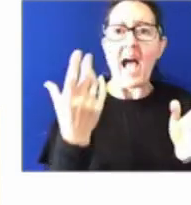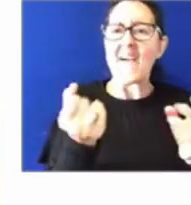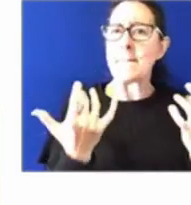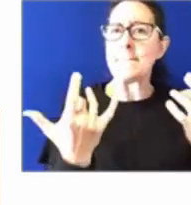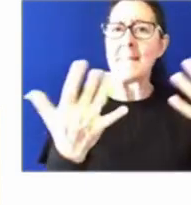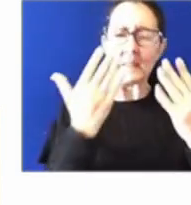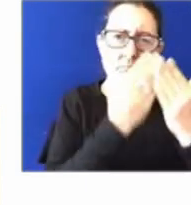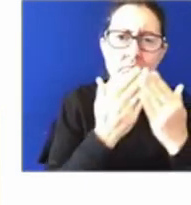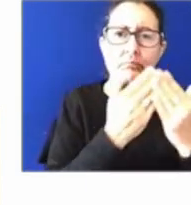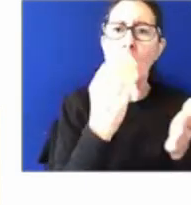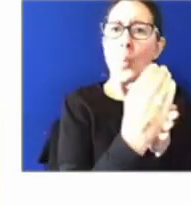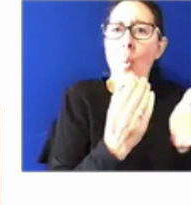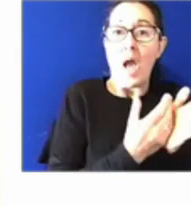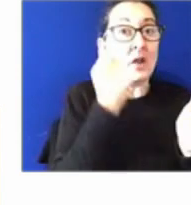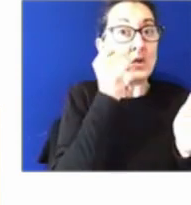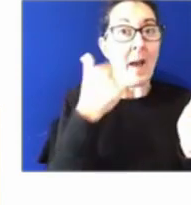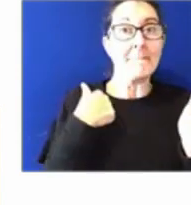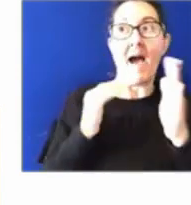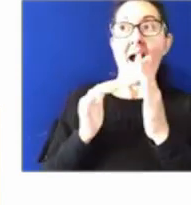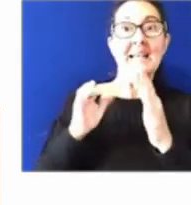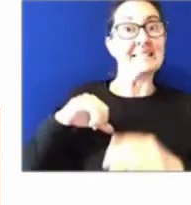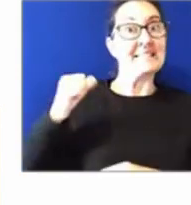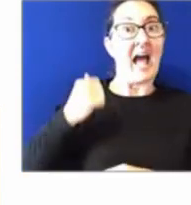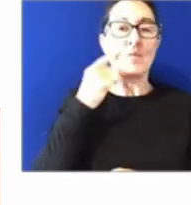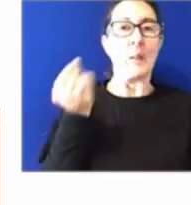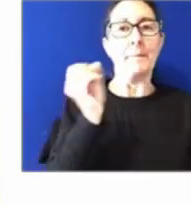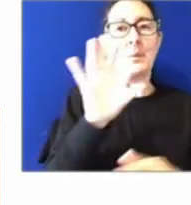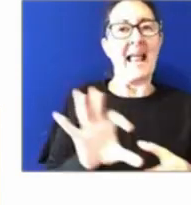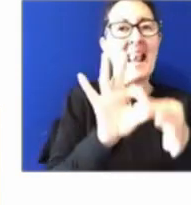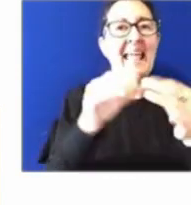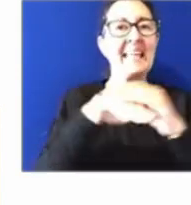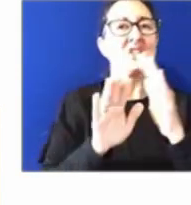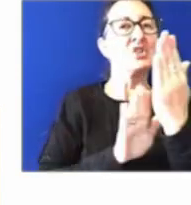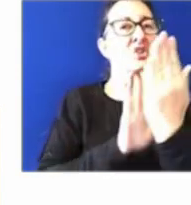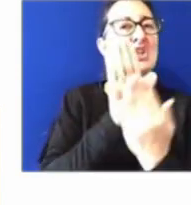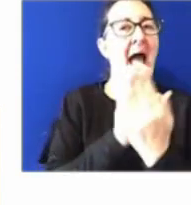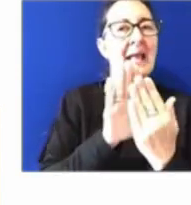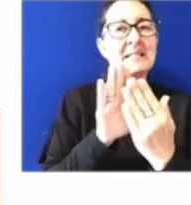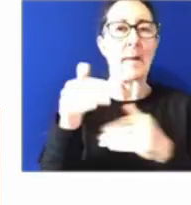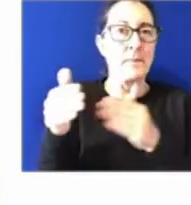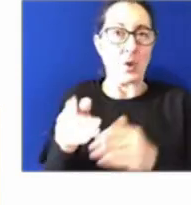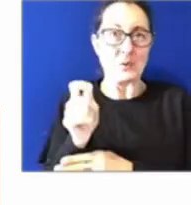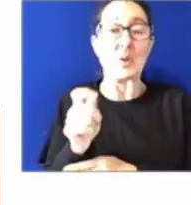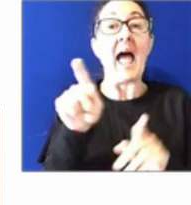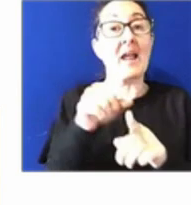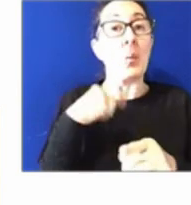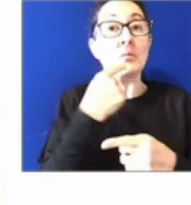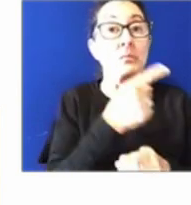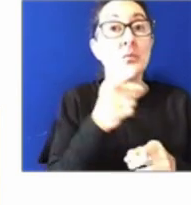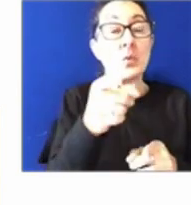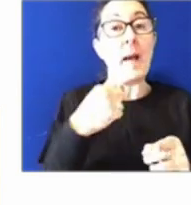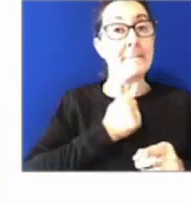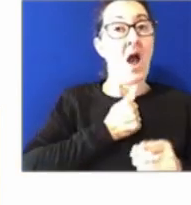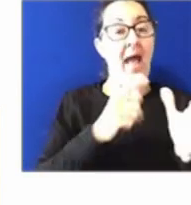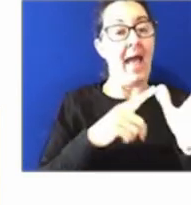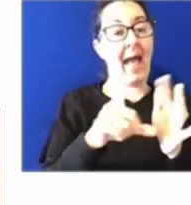going to put a link up in the chat box right now. And you can also sign up for the My Academy newsletter. Which will